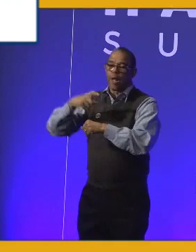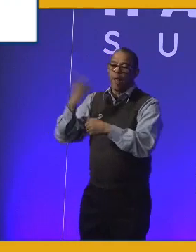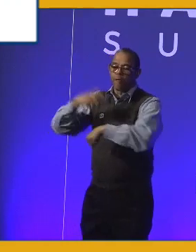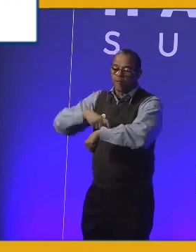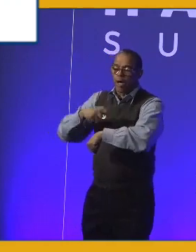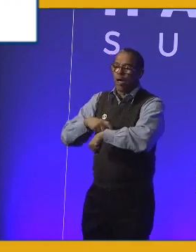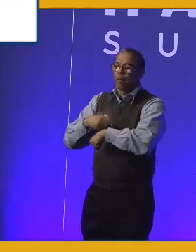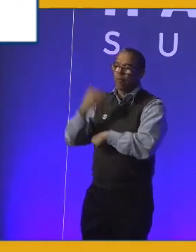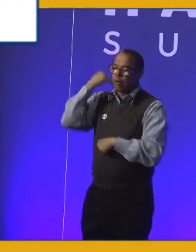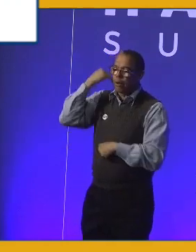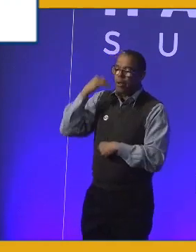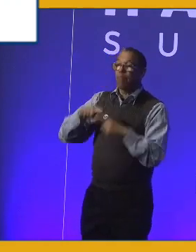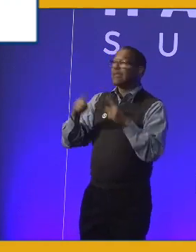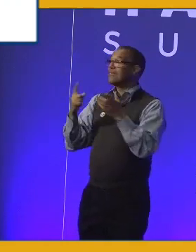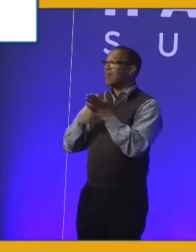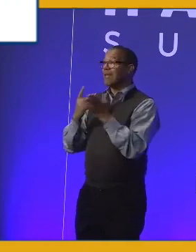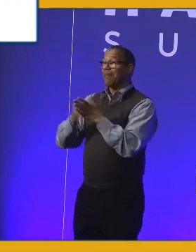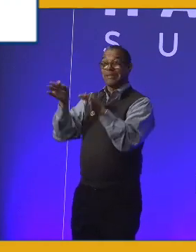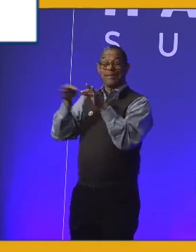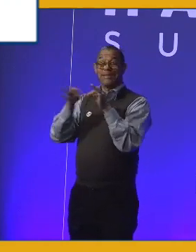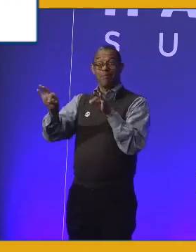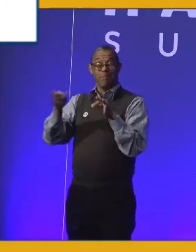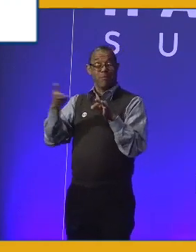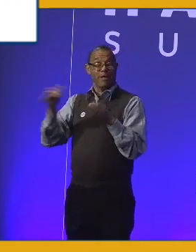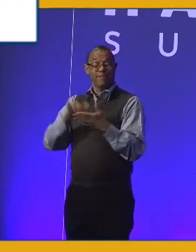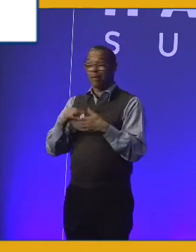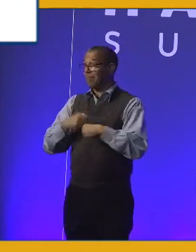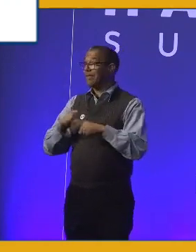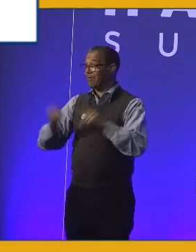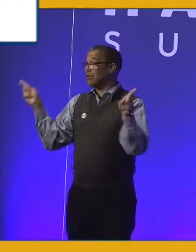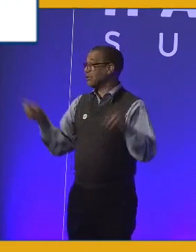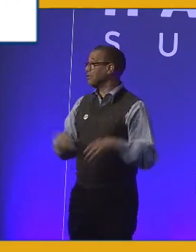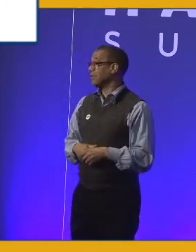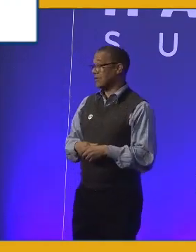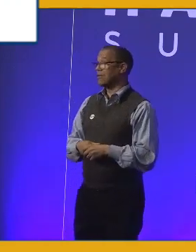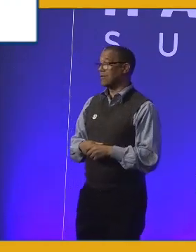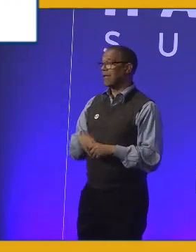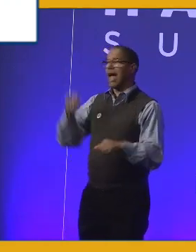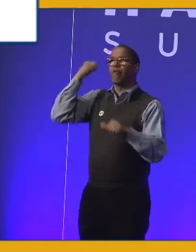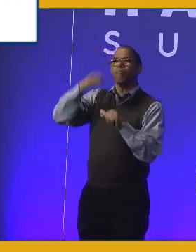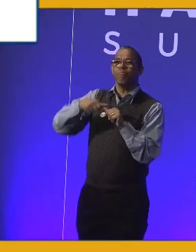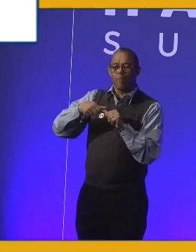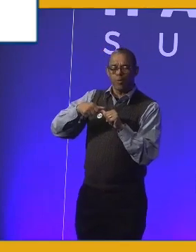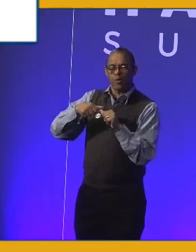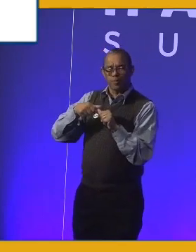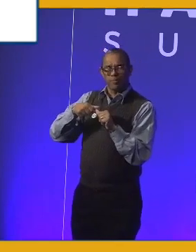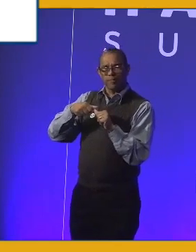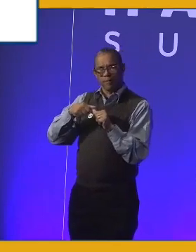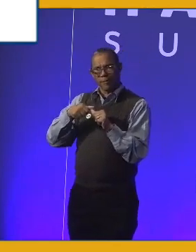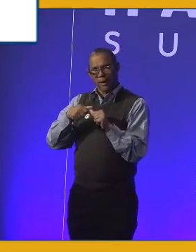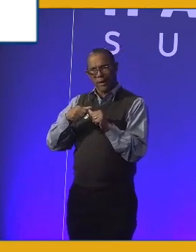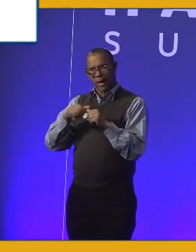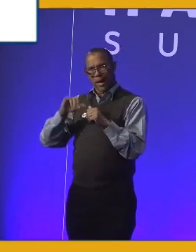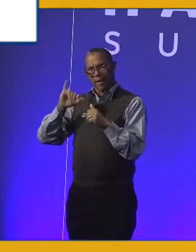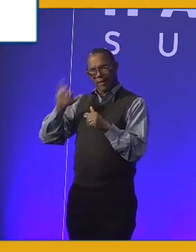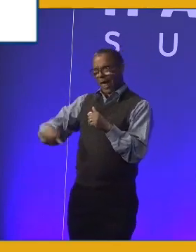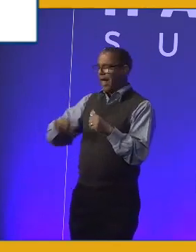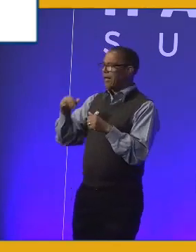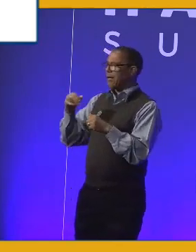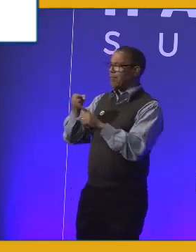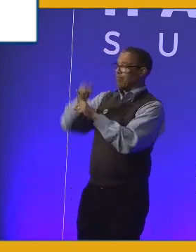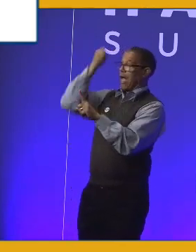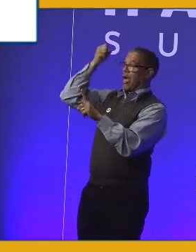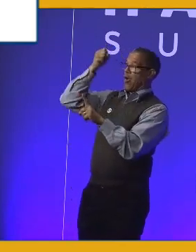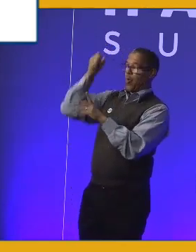it's just about knowing the simple things that can make a difference. And I can remember having that kind of, kind of compound moment when I